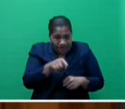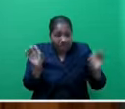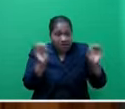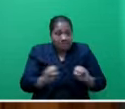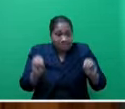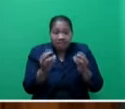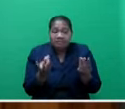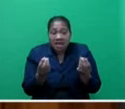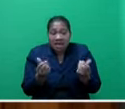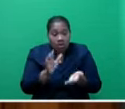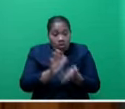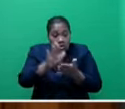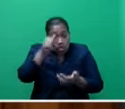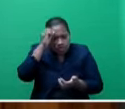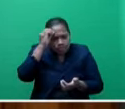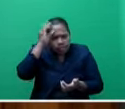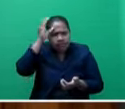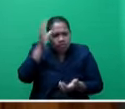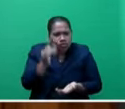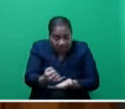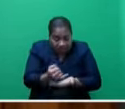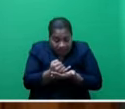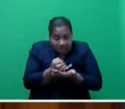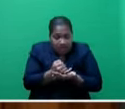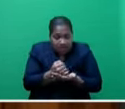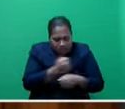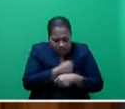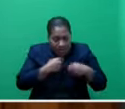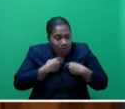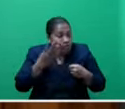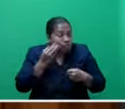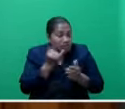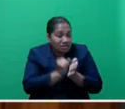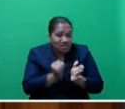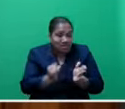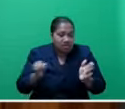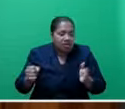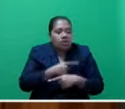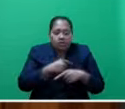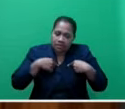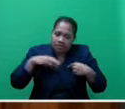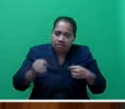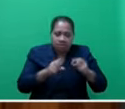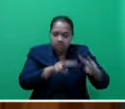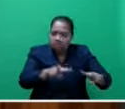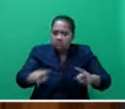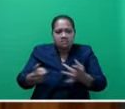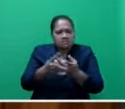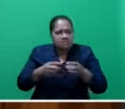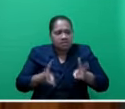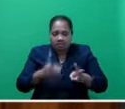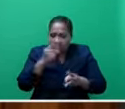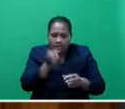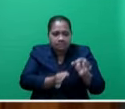or knowledge to invest in keeping our flailing sugar industry alive, we must find an alternative that can